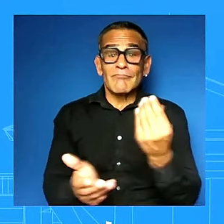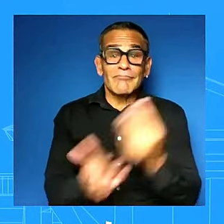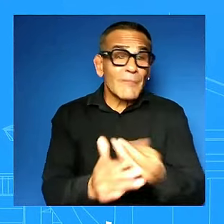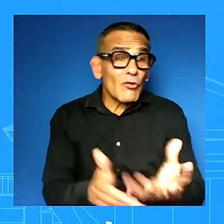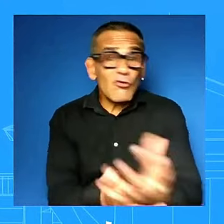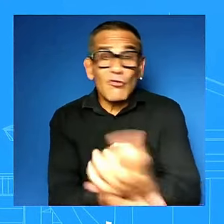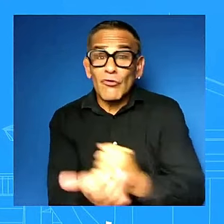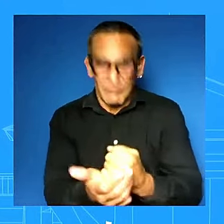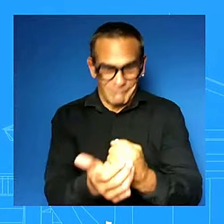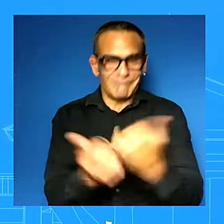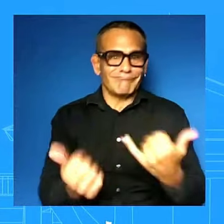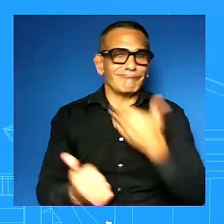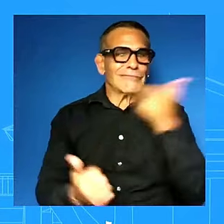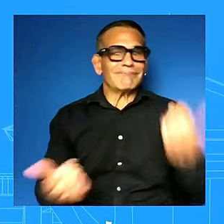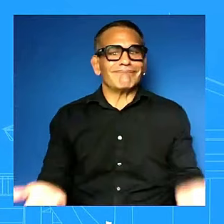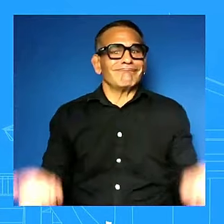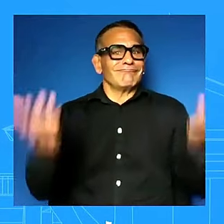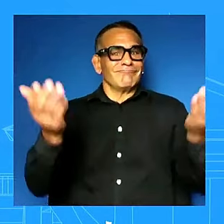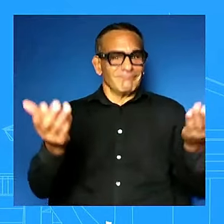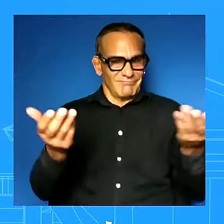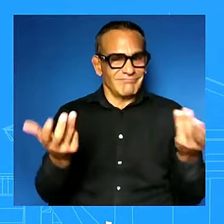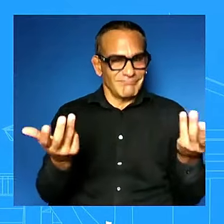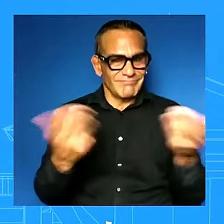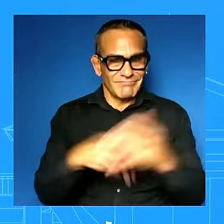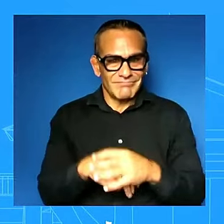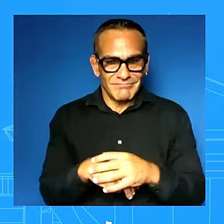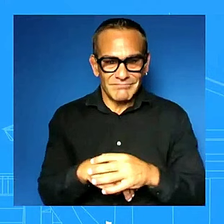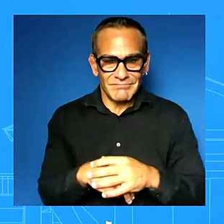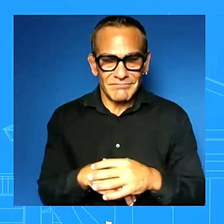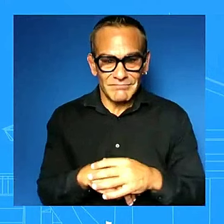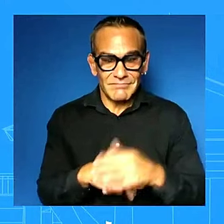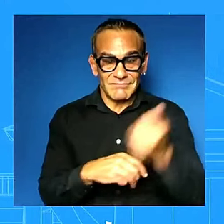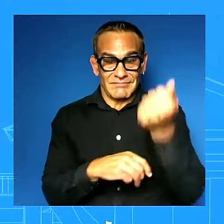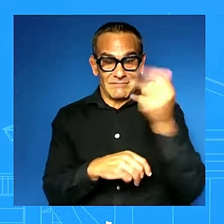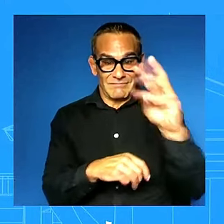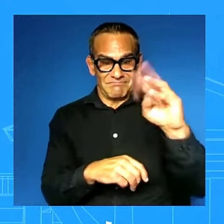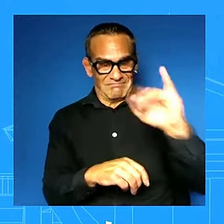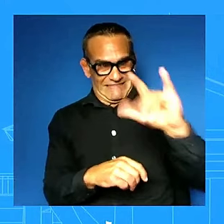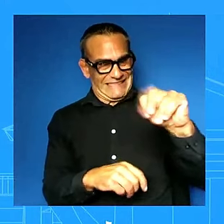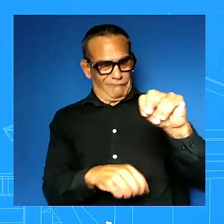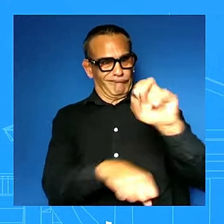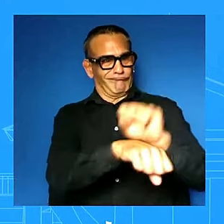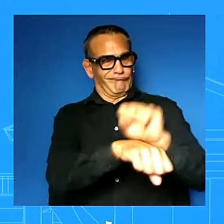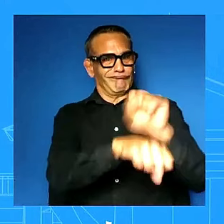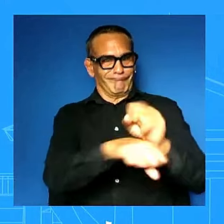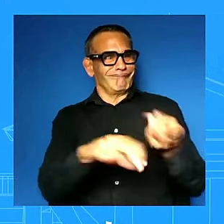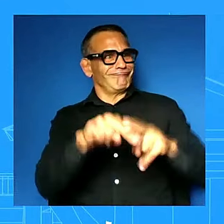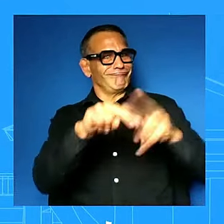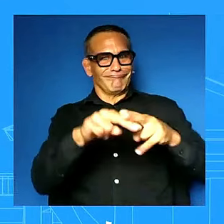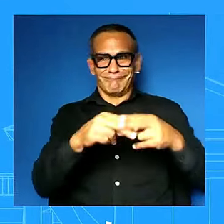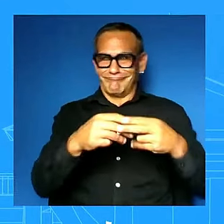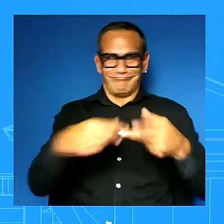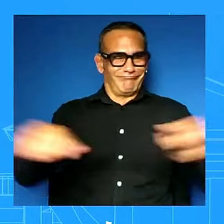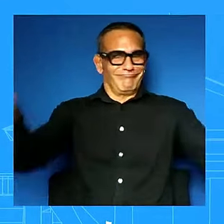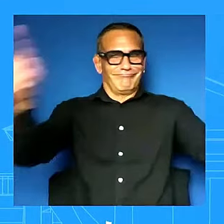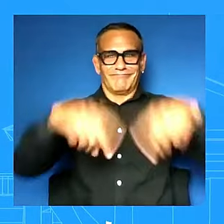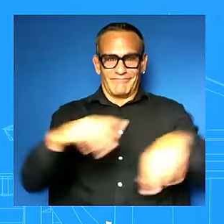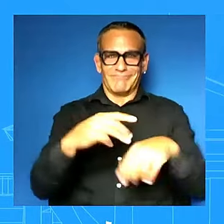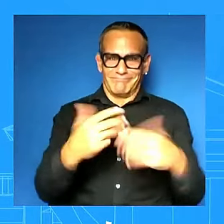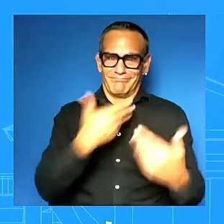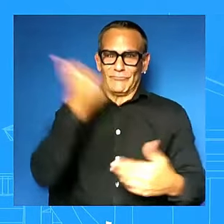created and what i will say so we have done the work uh to see progress